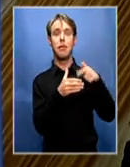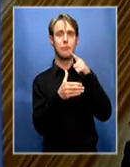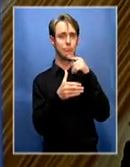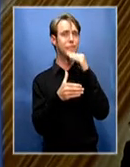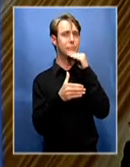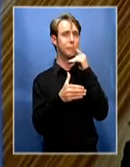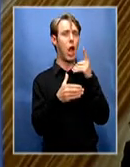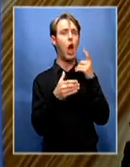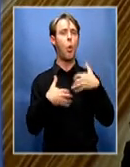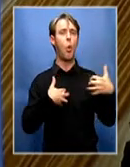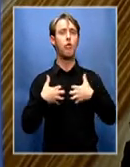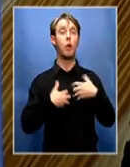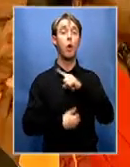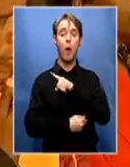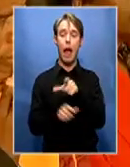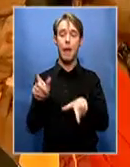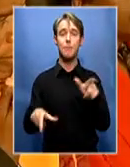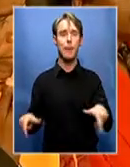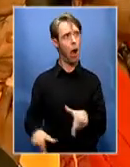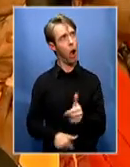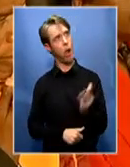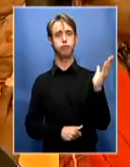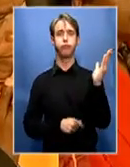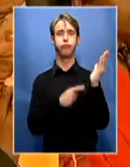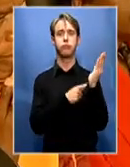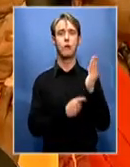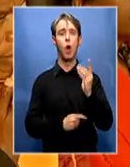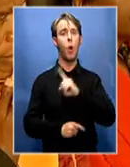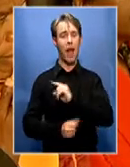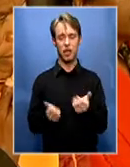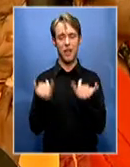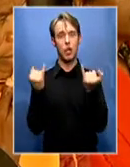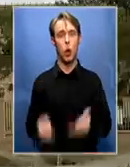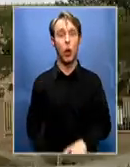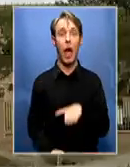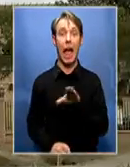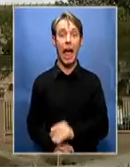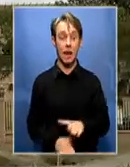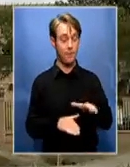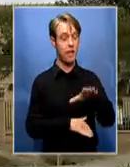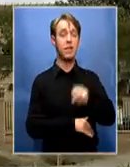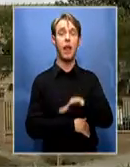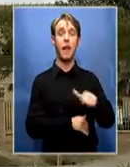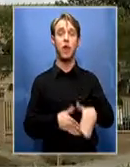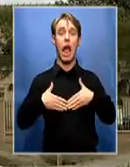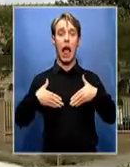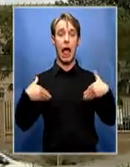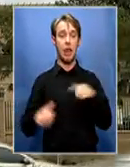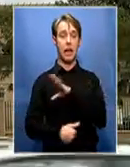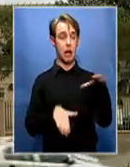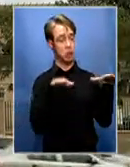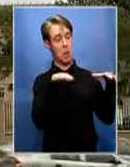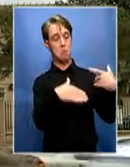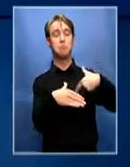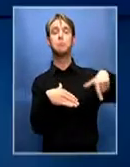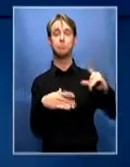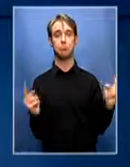litigations. The Department of Health is scheduled to meet the Health Professions Council of South Africa to discuss the